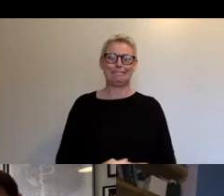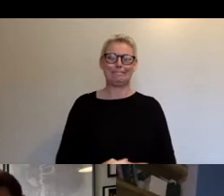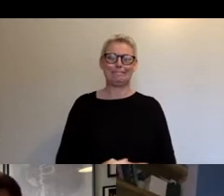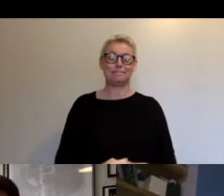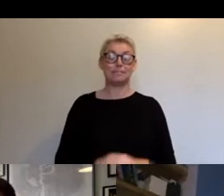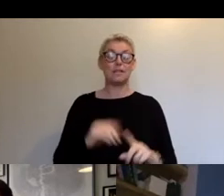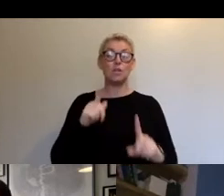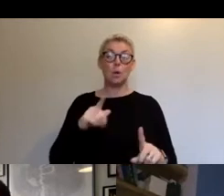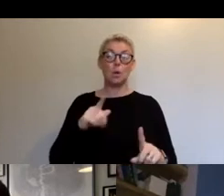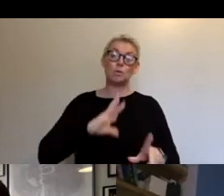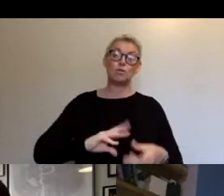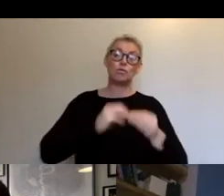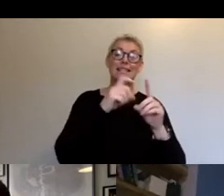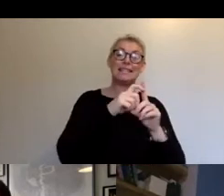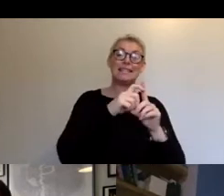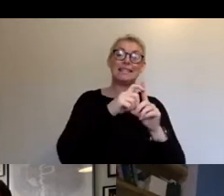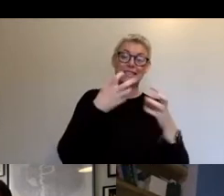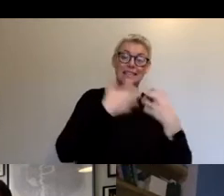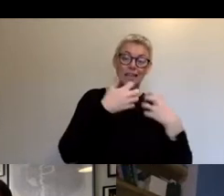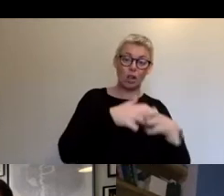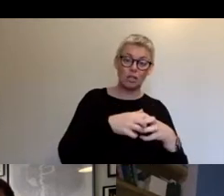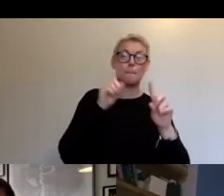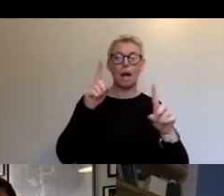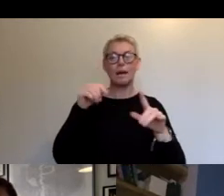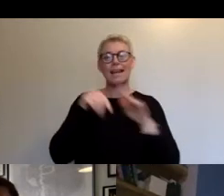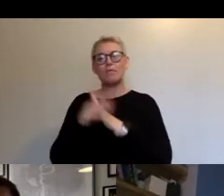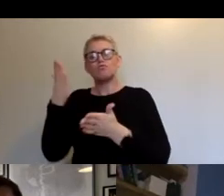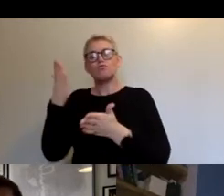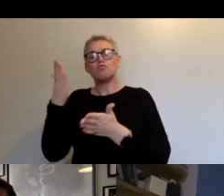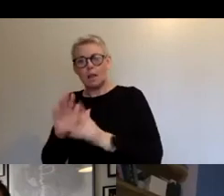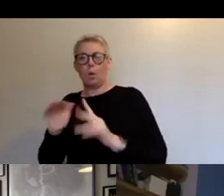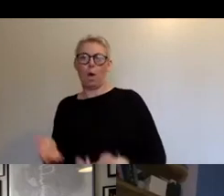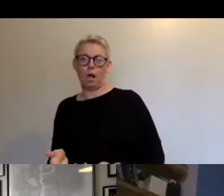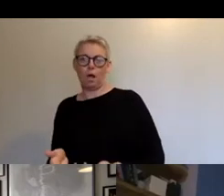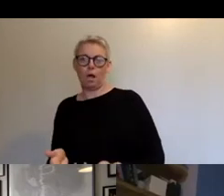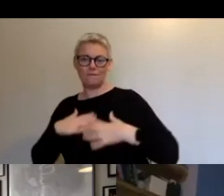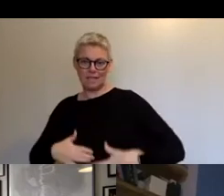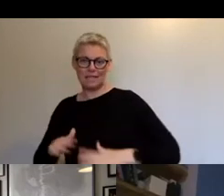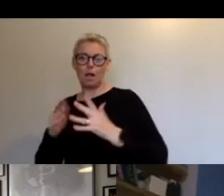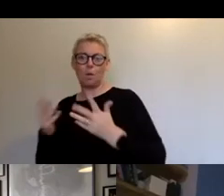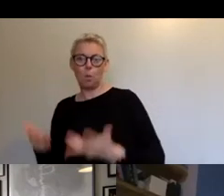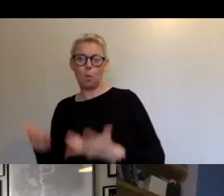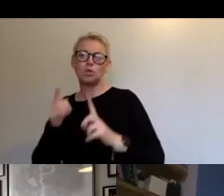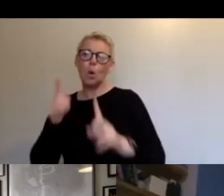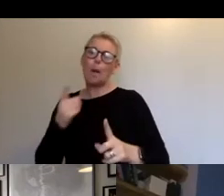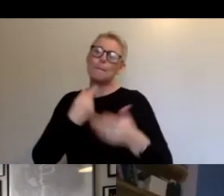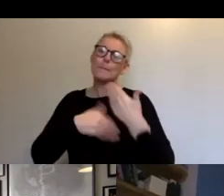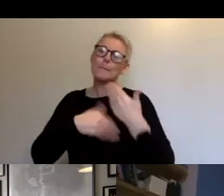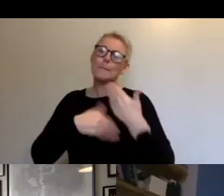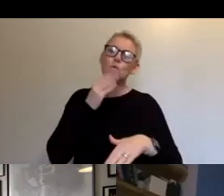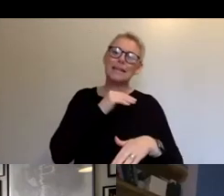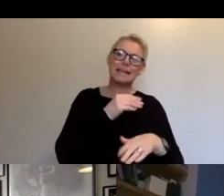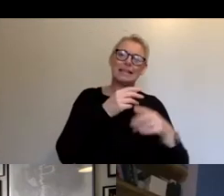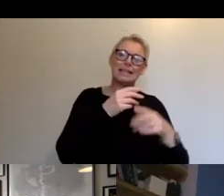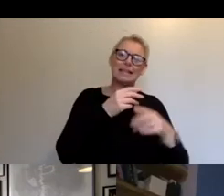real world. So it's it's often using a tool of digital to create a physical experience. So and our